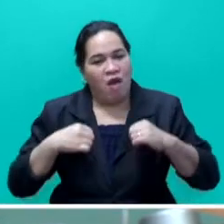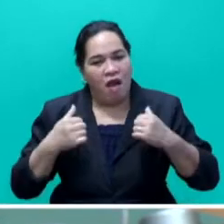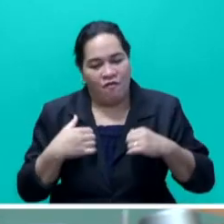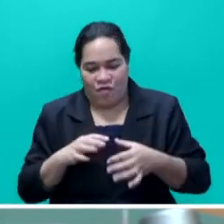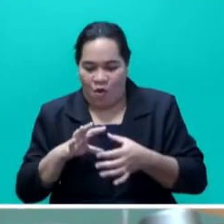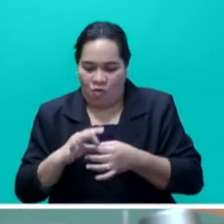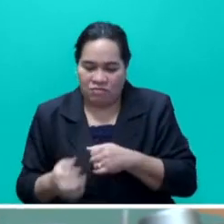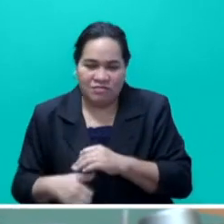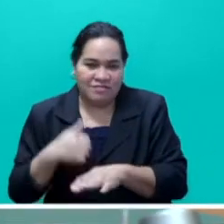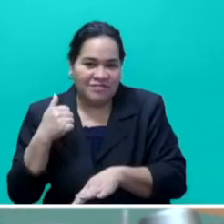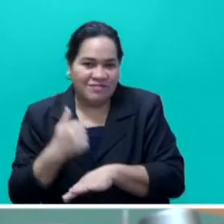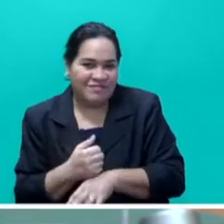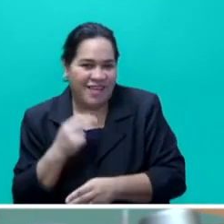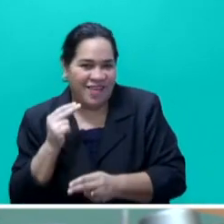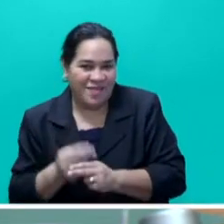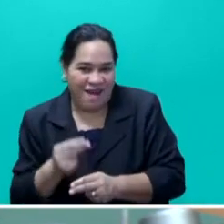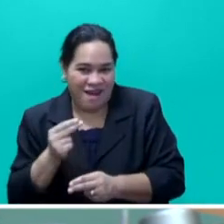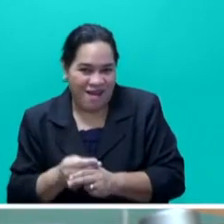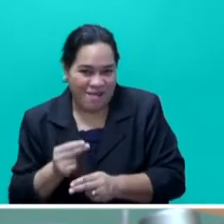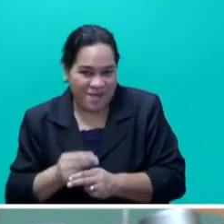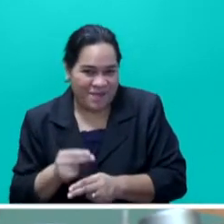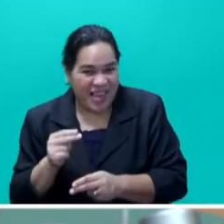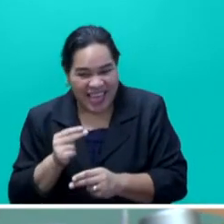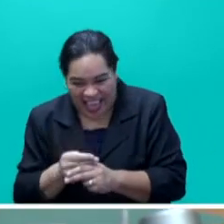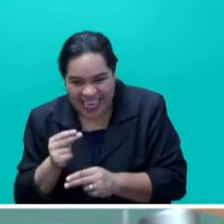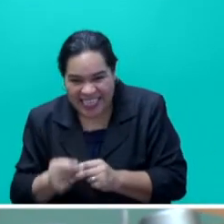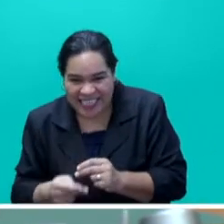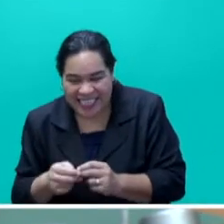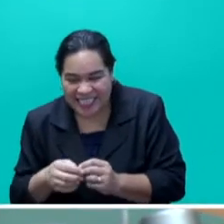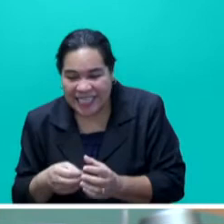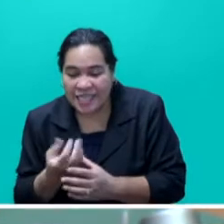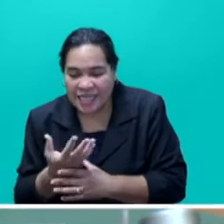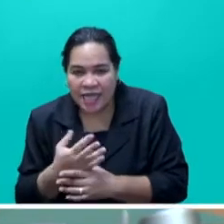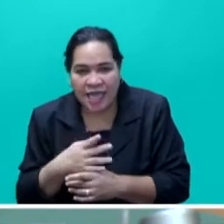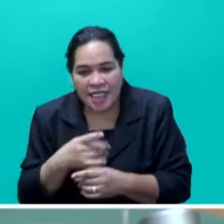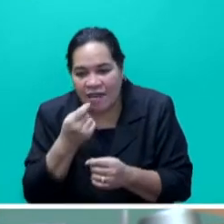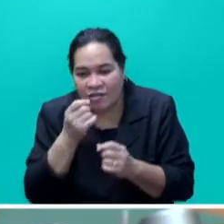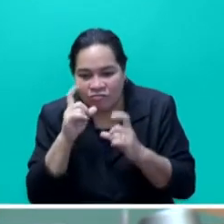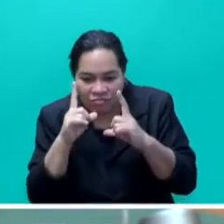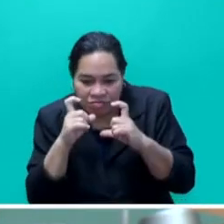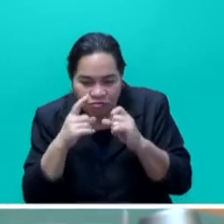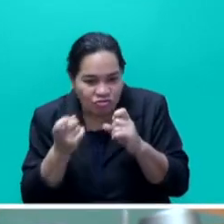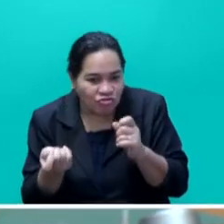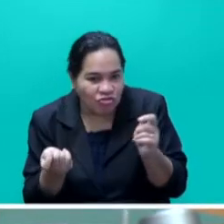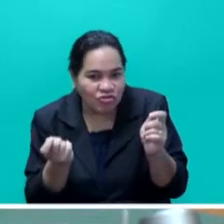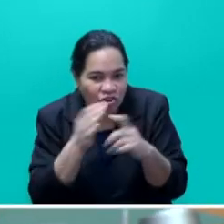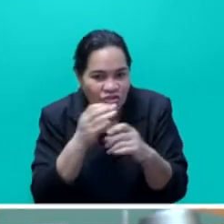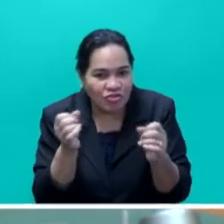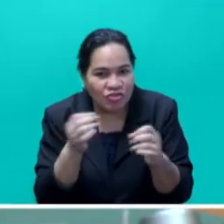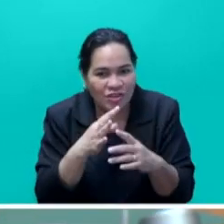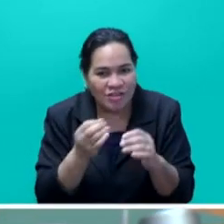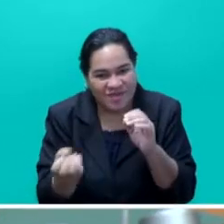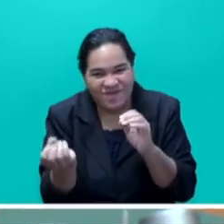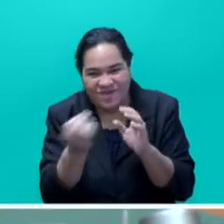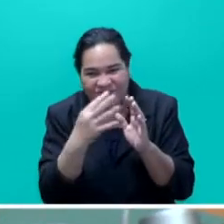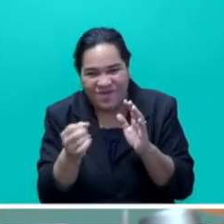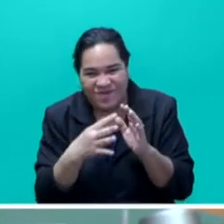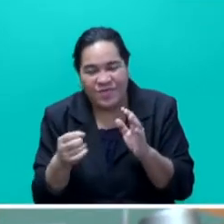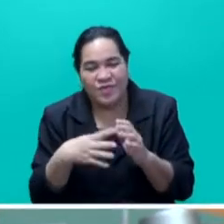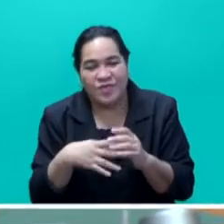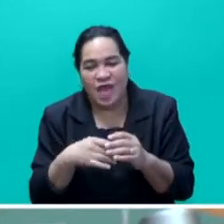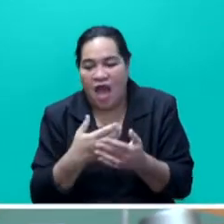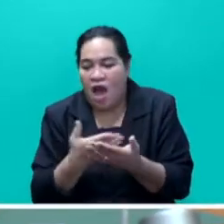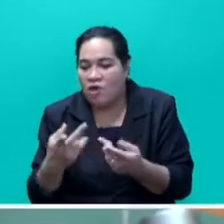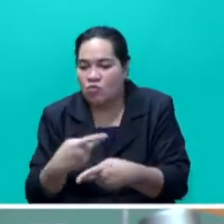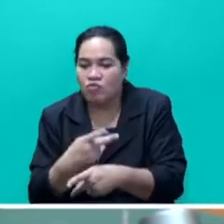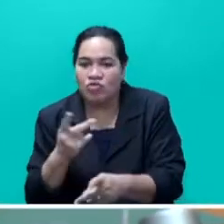home garden and how they are exchanging photos about how they are producing their own vegetables to a large extent, Mr